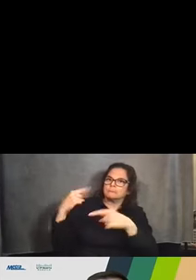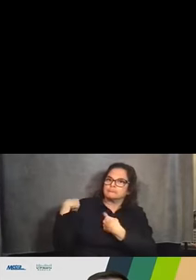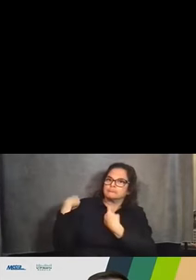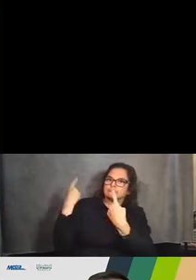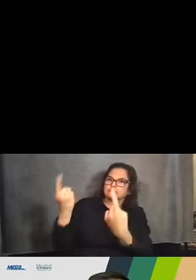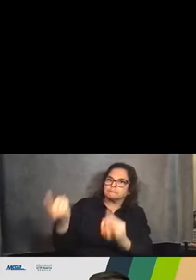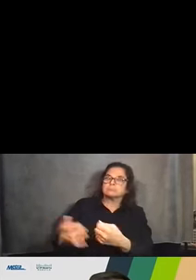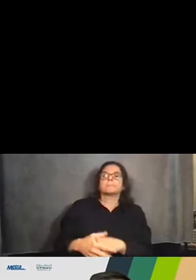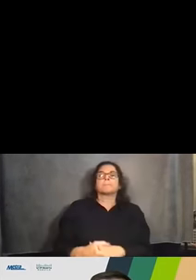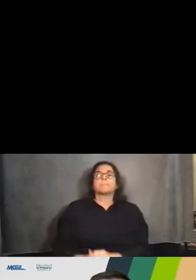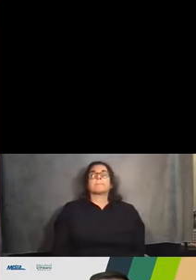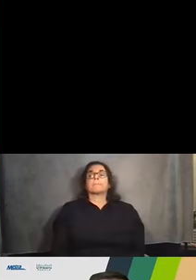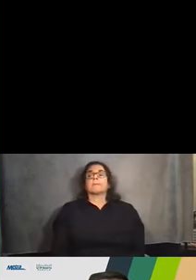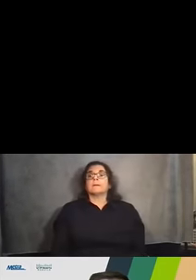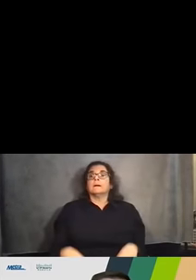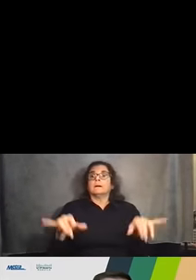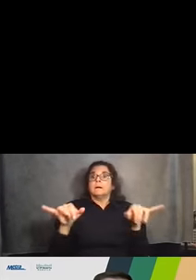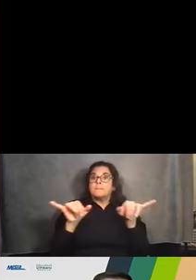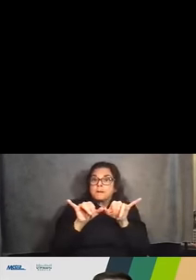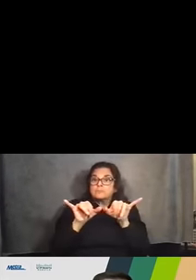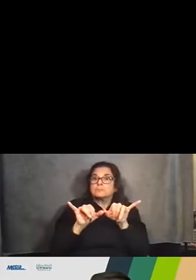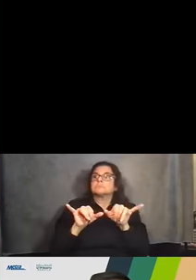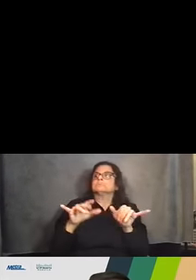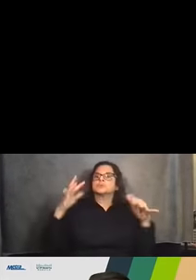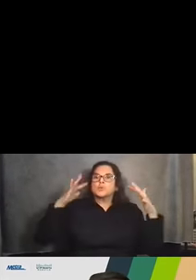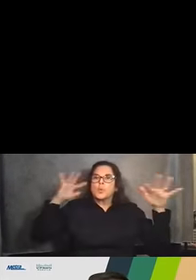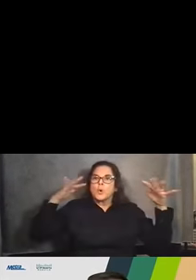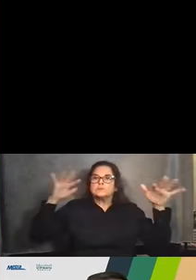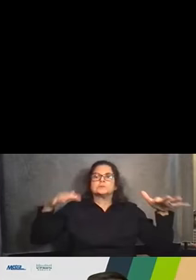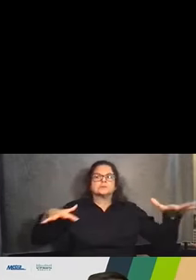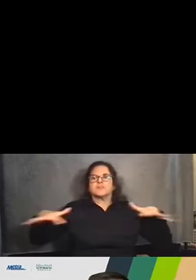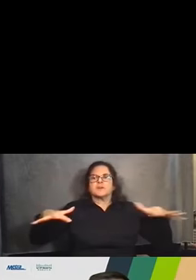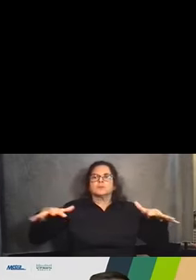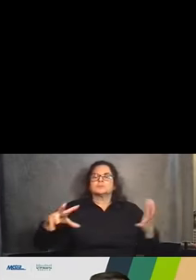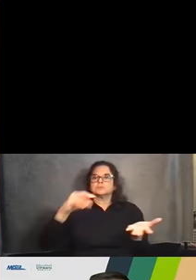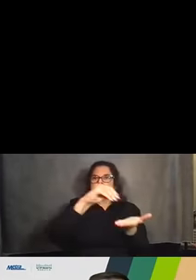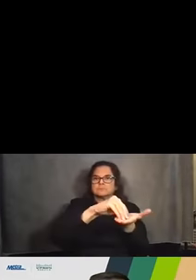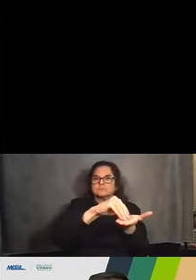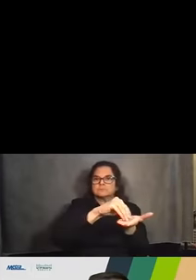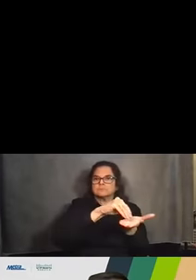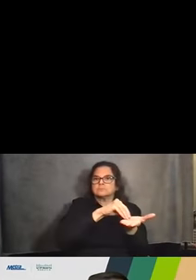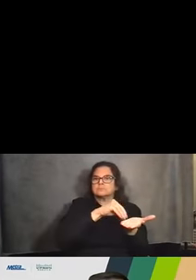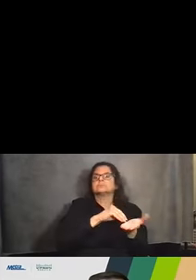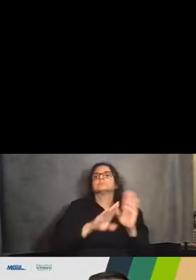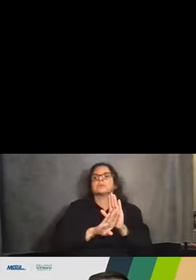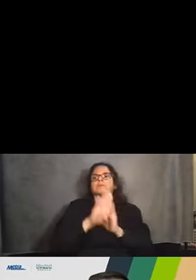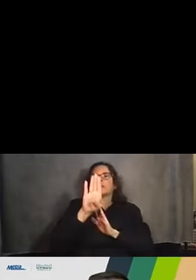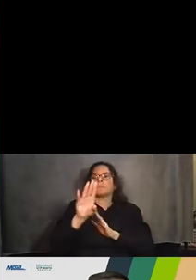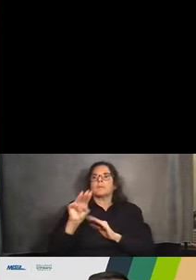After we're able to obtain the existing noise levels, a model is developed and then we validate that model based on those